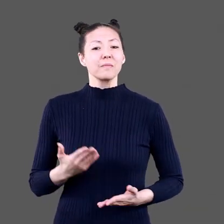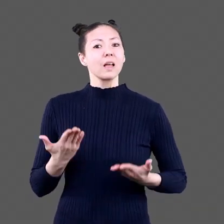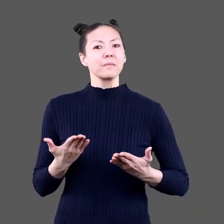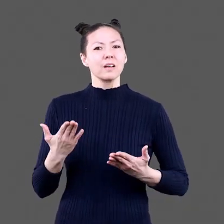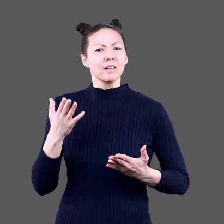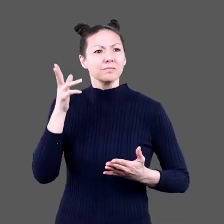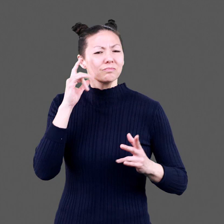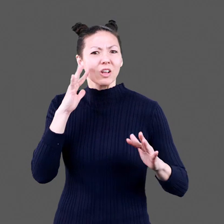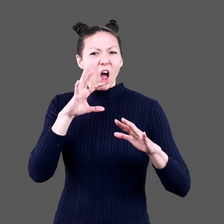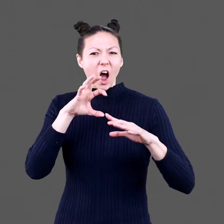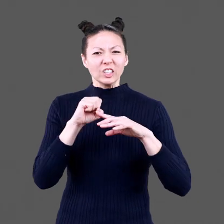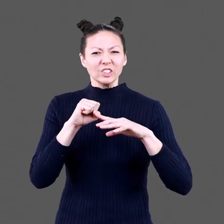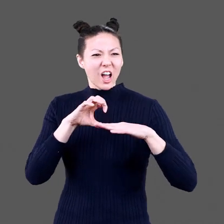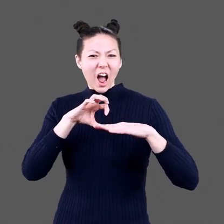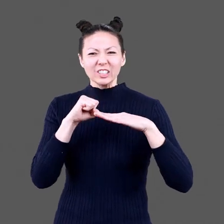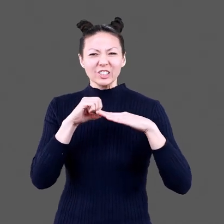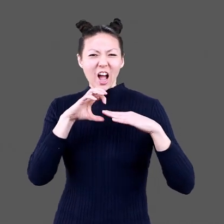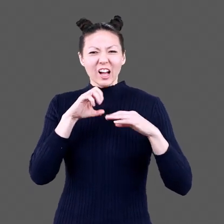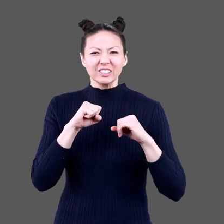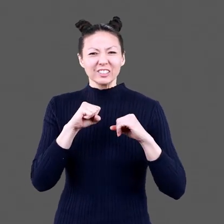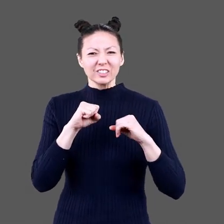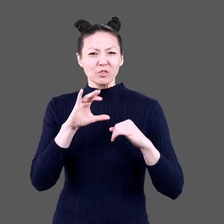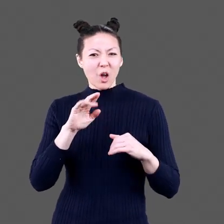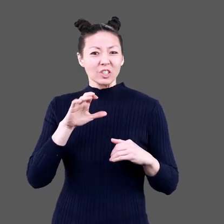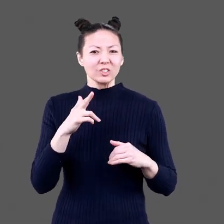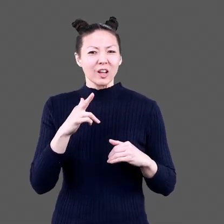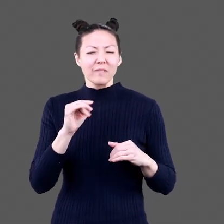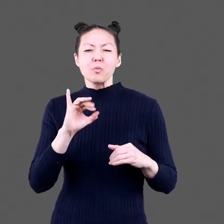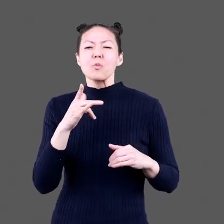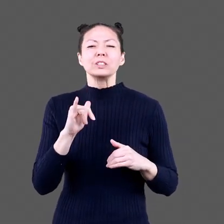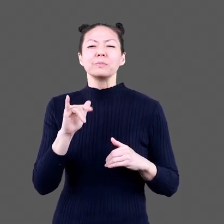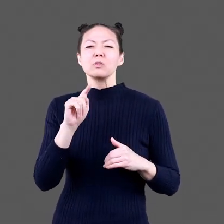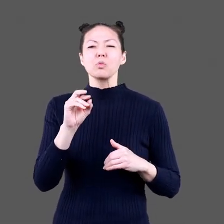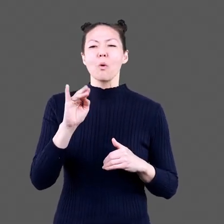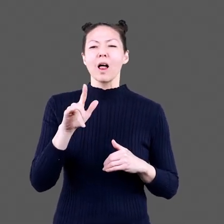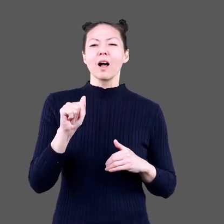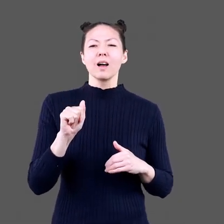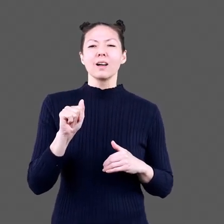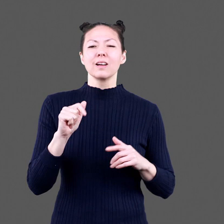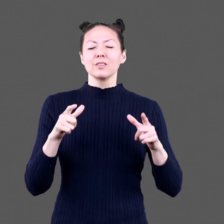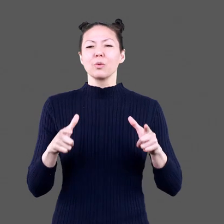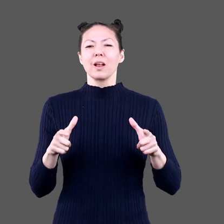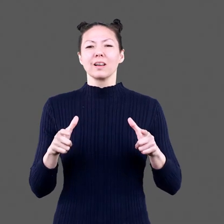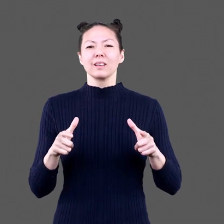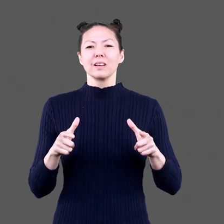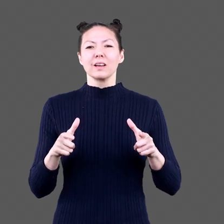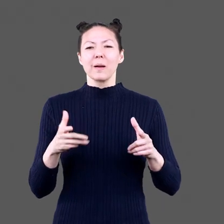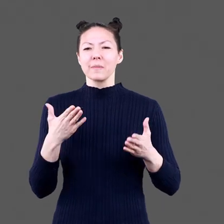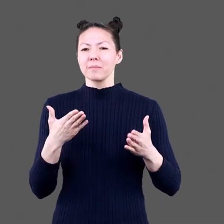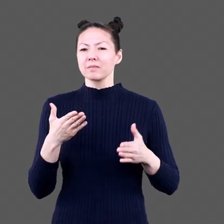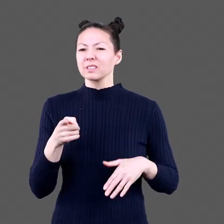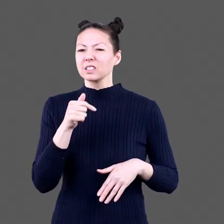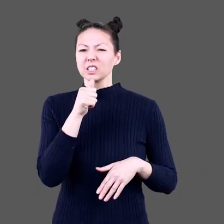Maybe it's the crunch of the crispy tortillas